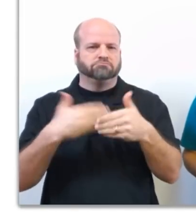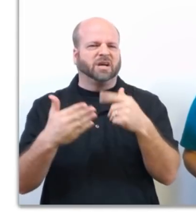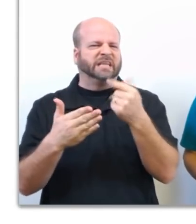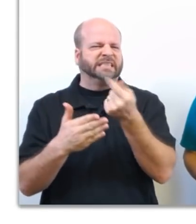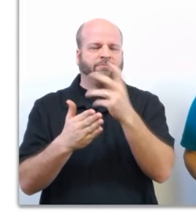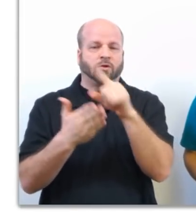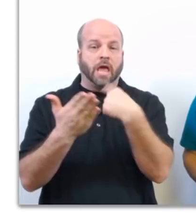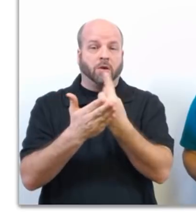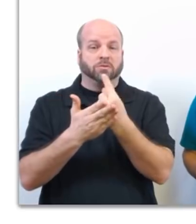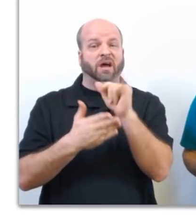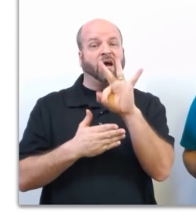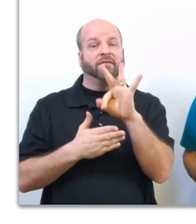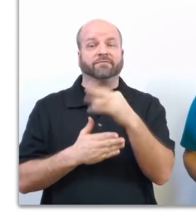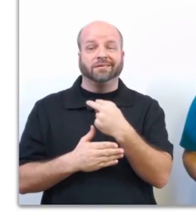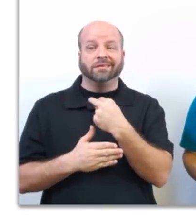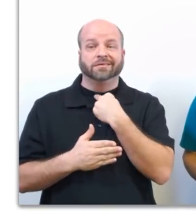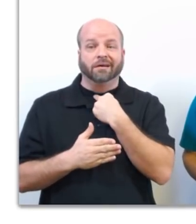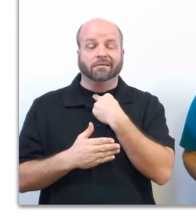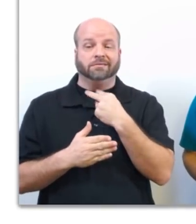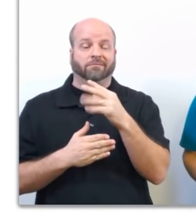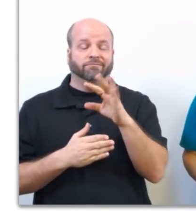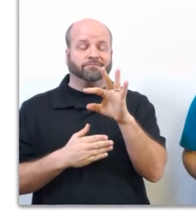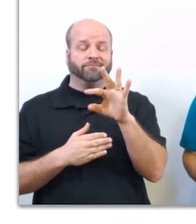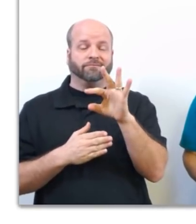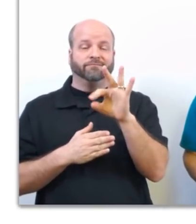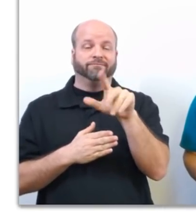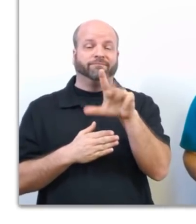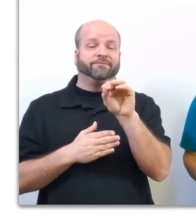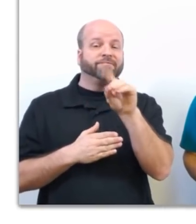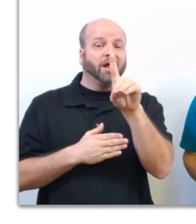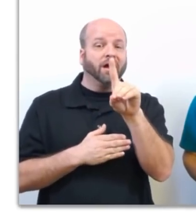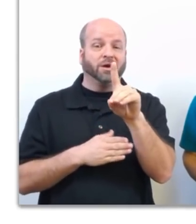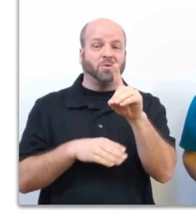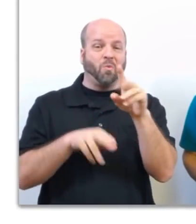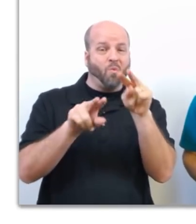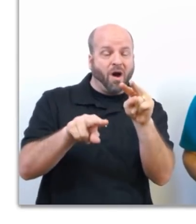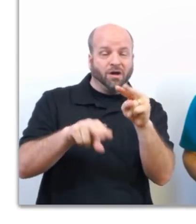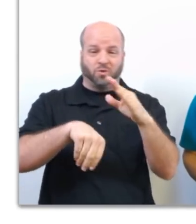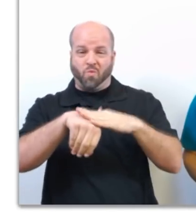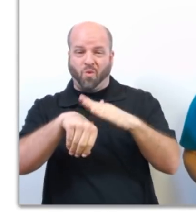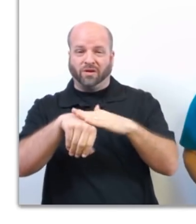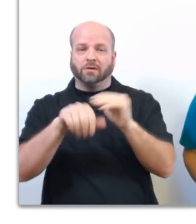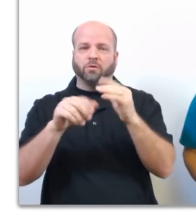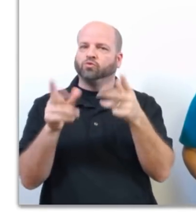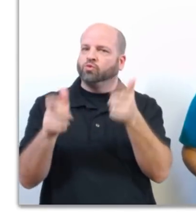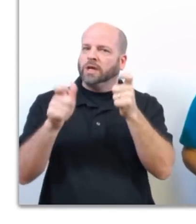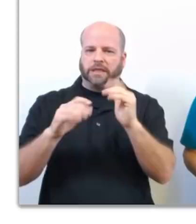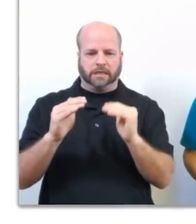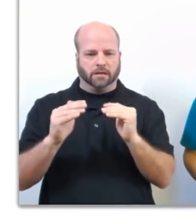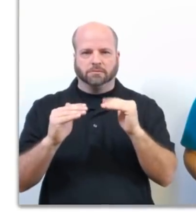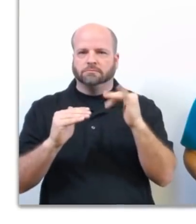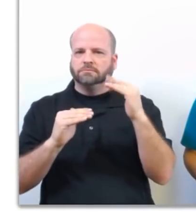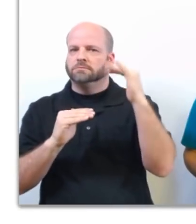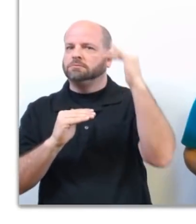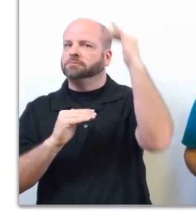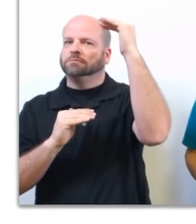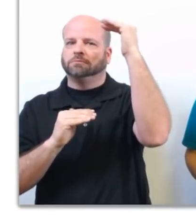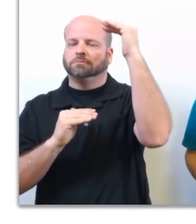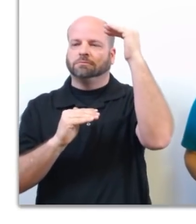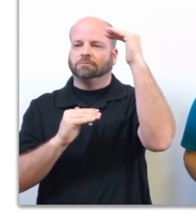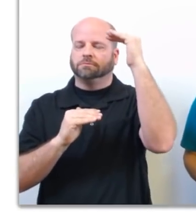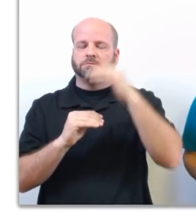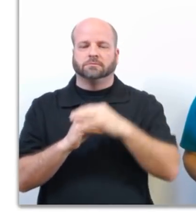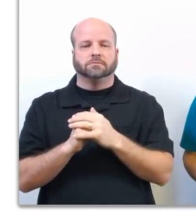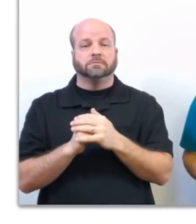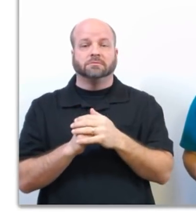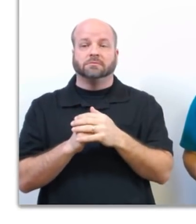ever in a flood or flash flood warning, quickly find higher ground. Be sure to know what kind of